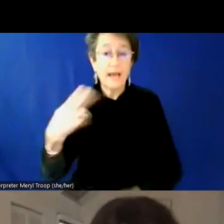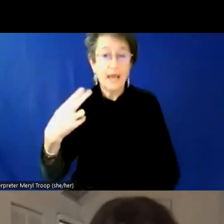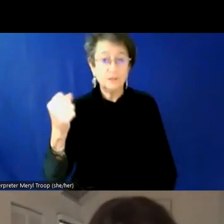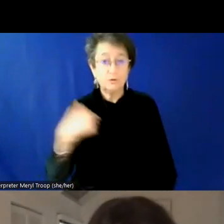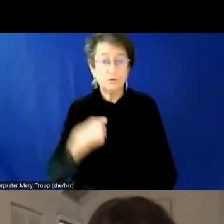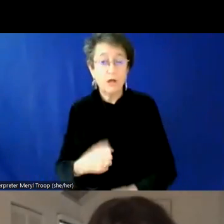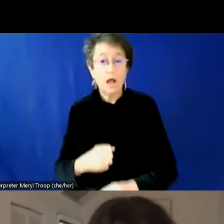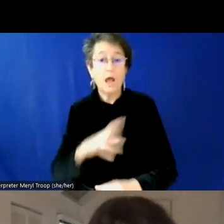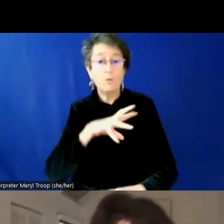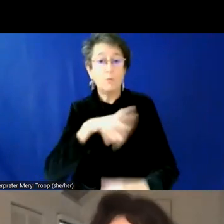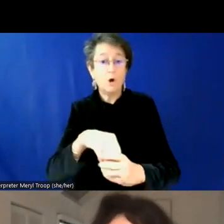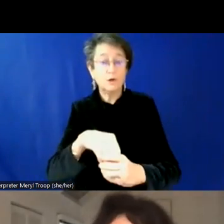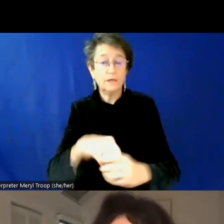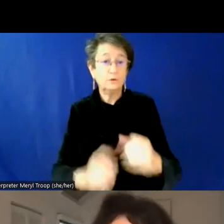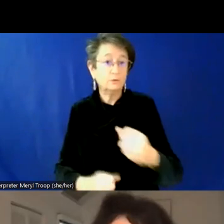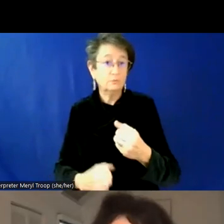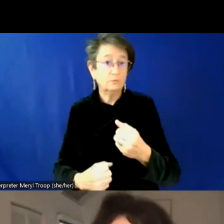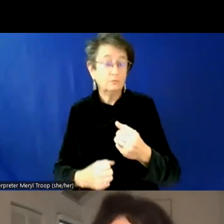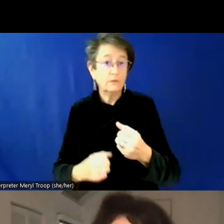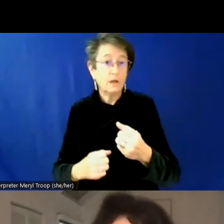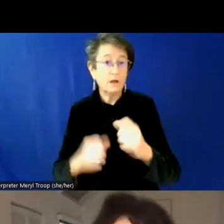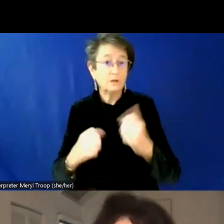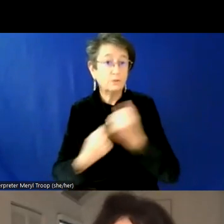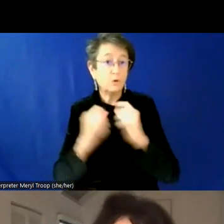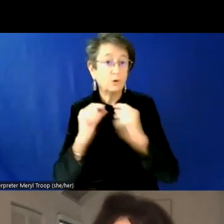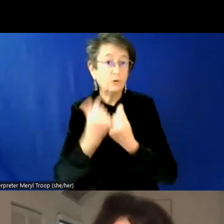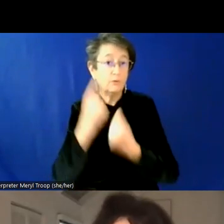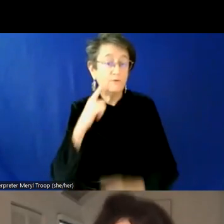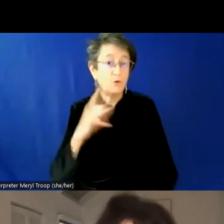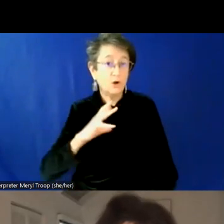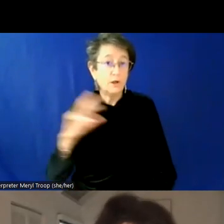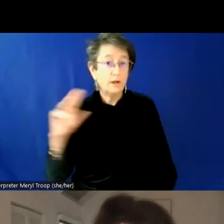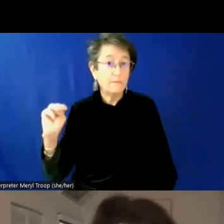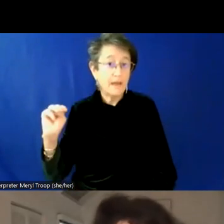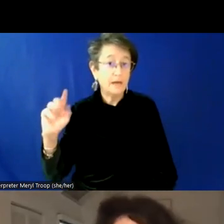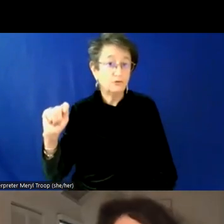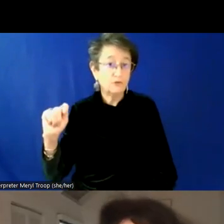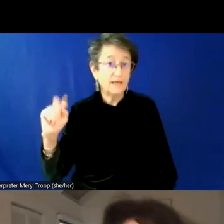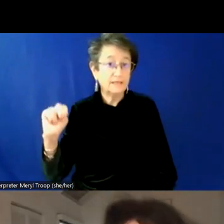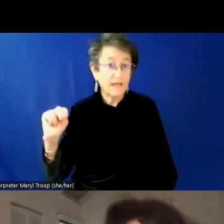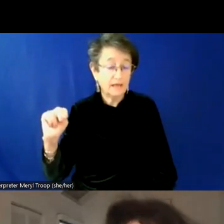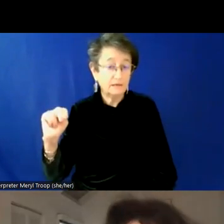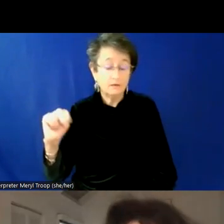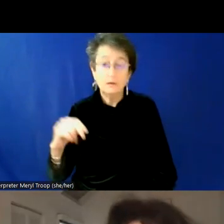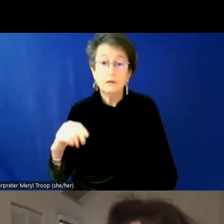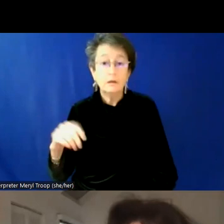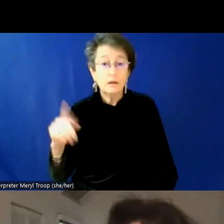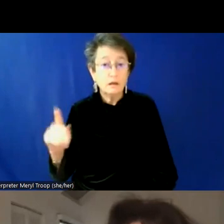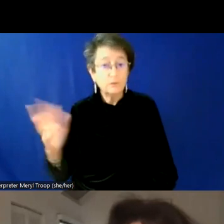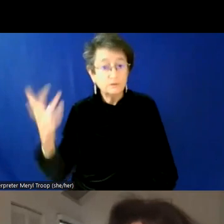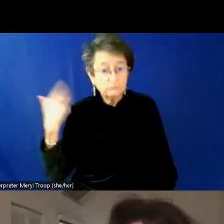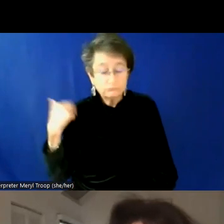group with me, TransNet, um, you know, it was actually in, uh, Payson Smith on a USM Portland campus, uh, back then.